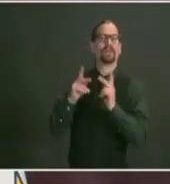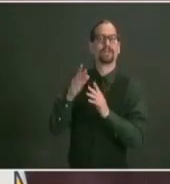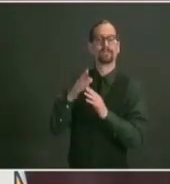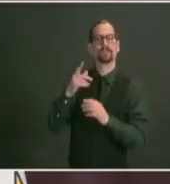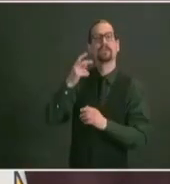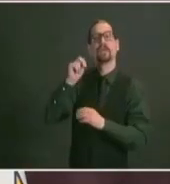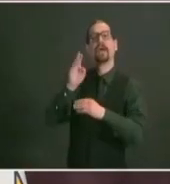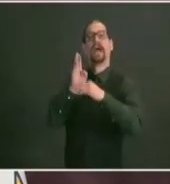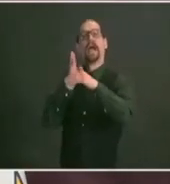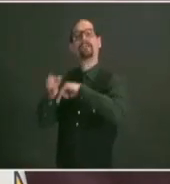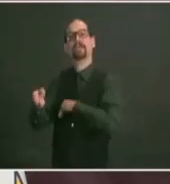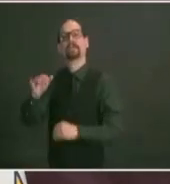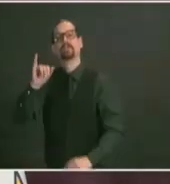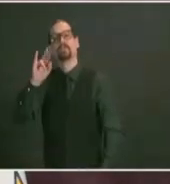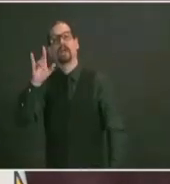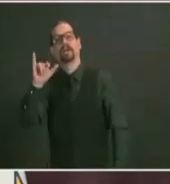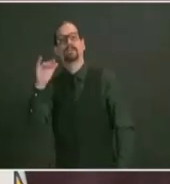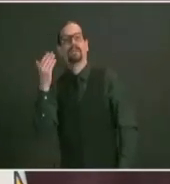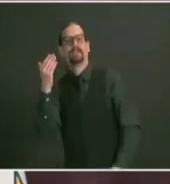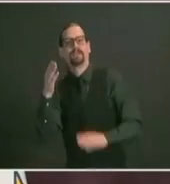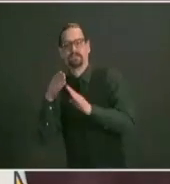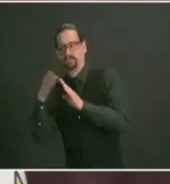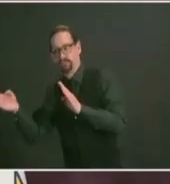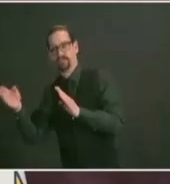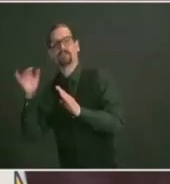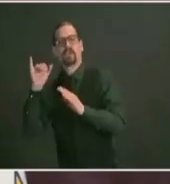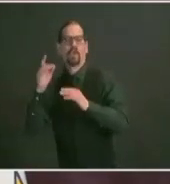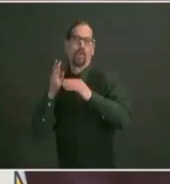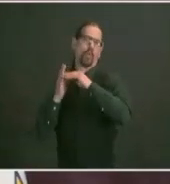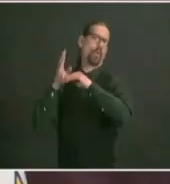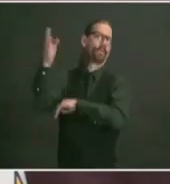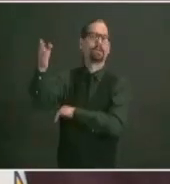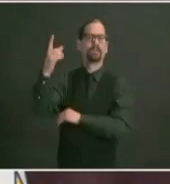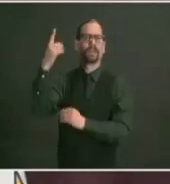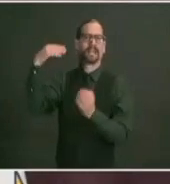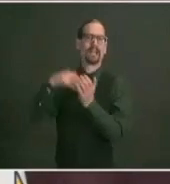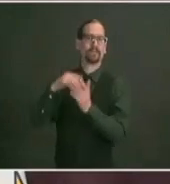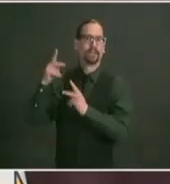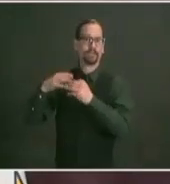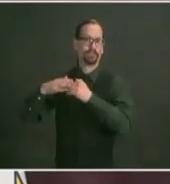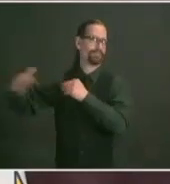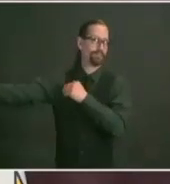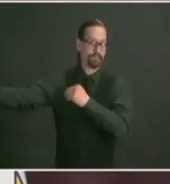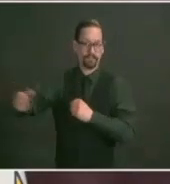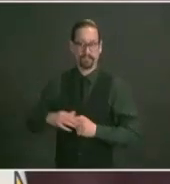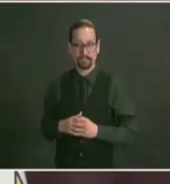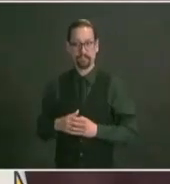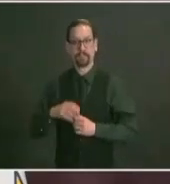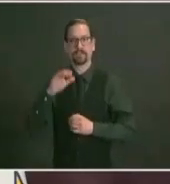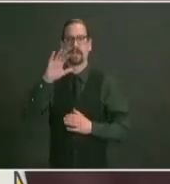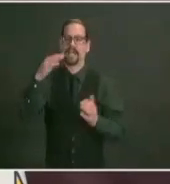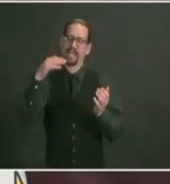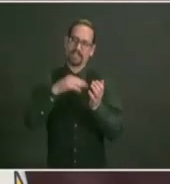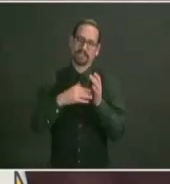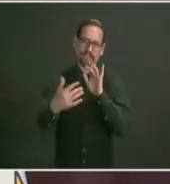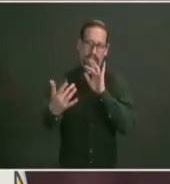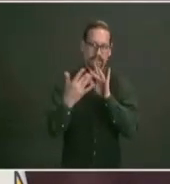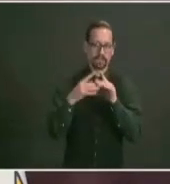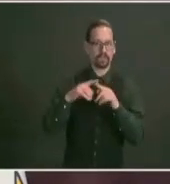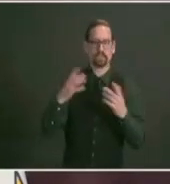www.dbr.ri.gov if you wish to just